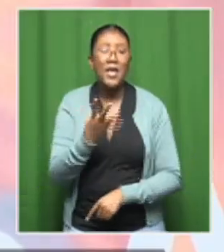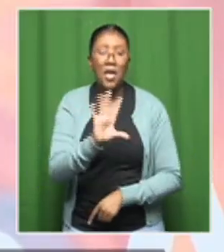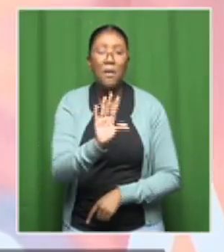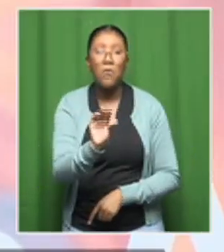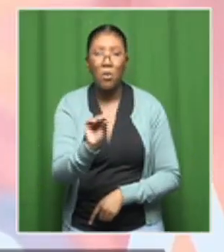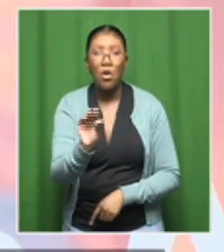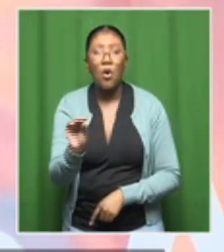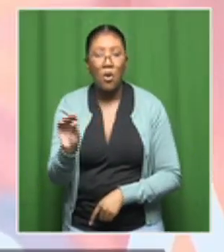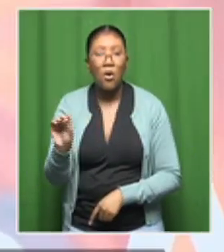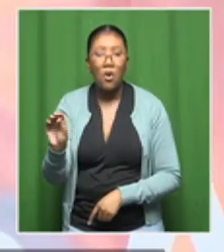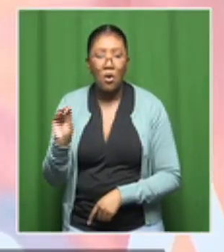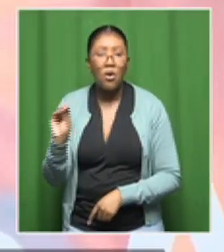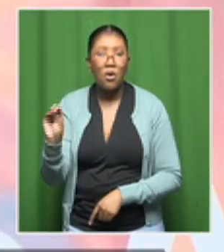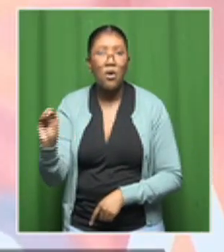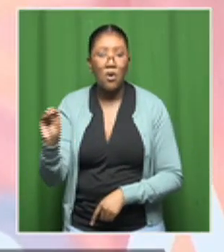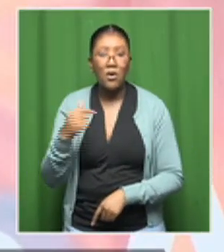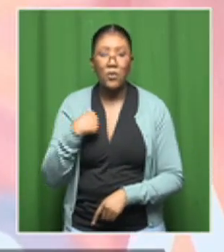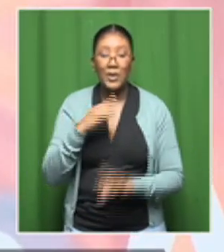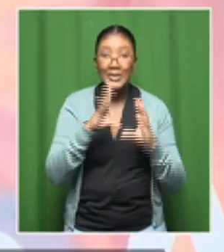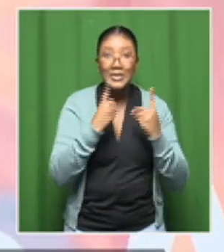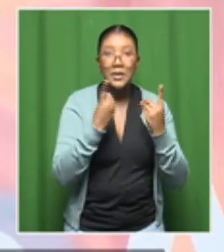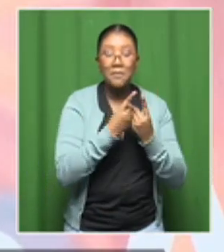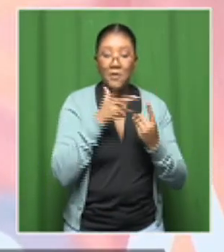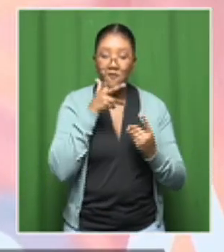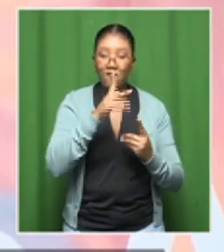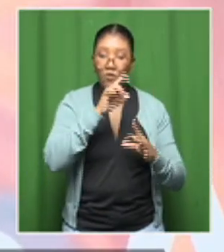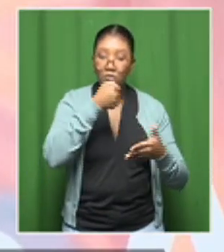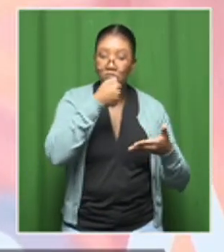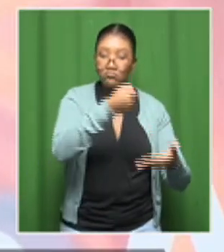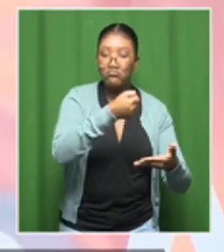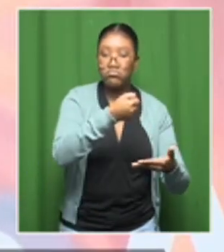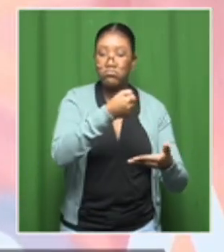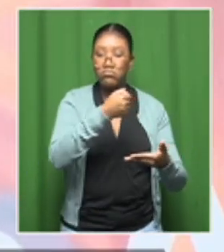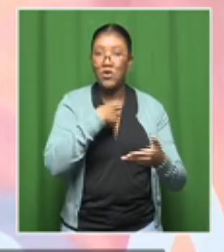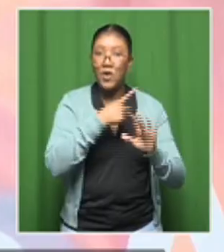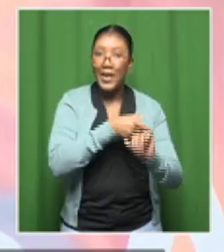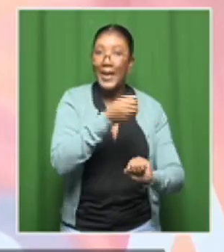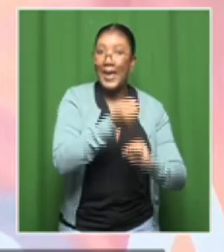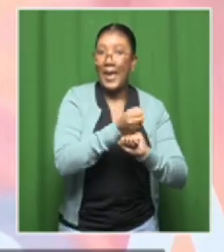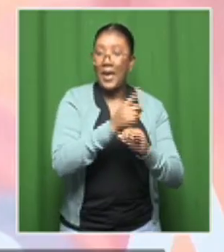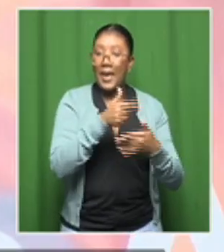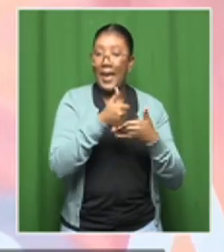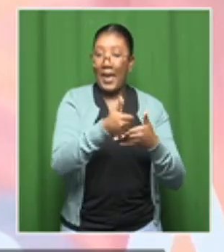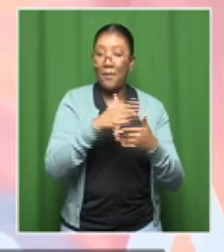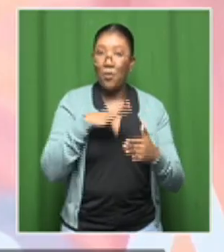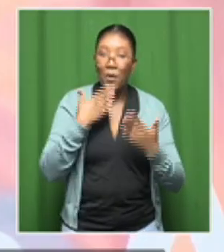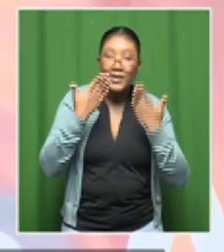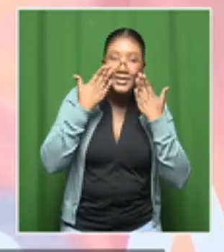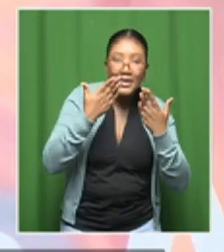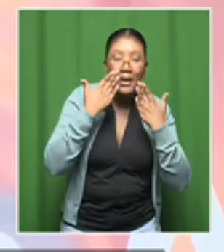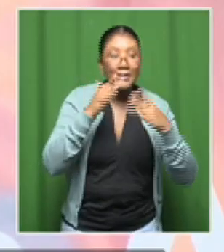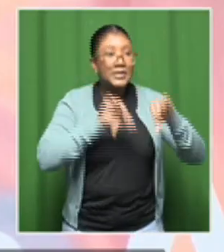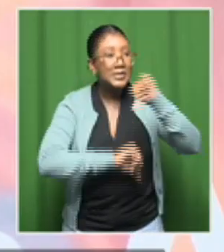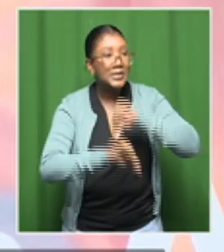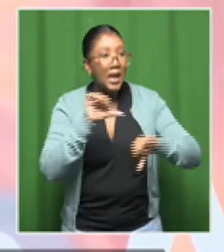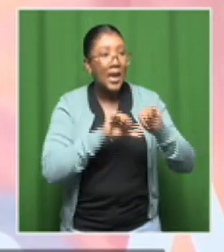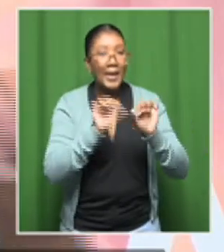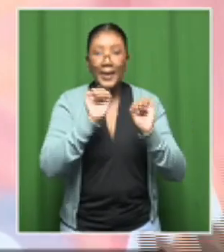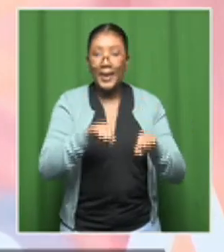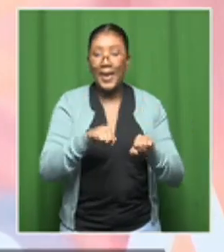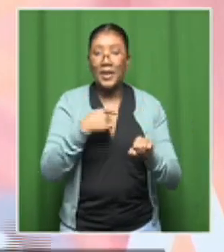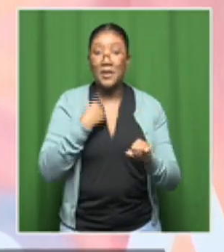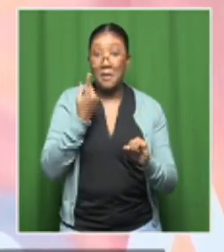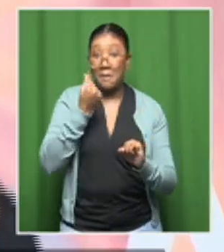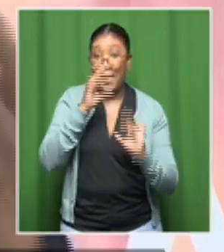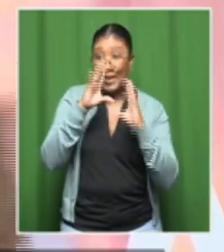all means to fund, to assist those who want to do studies in science. As I've